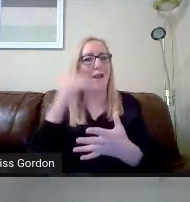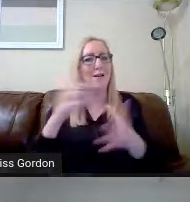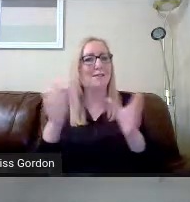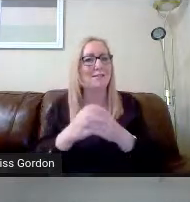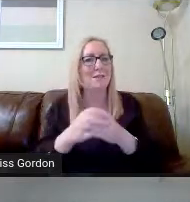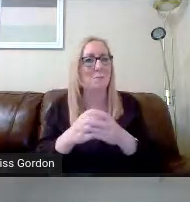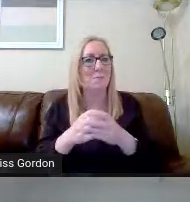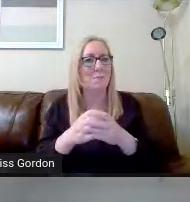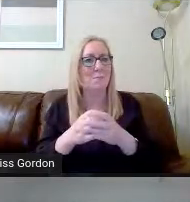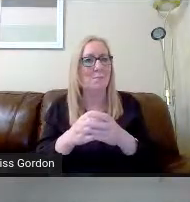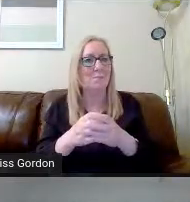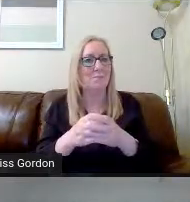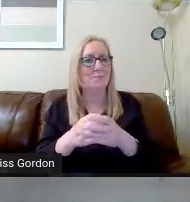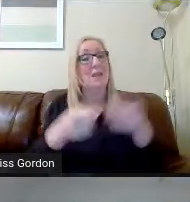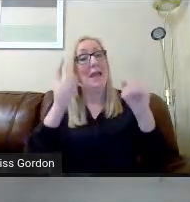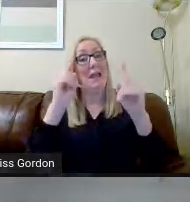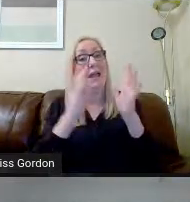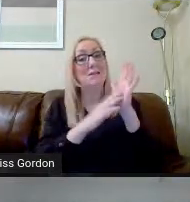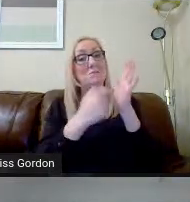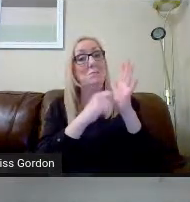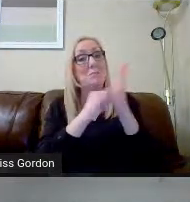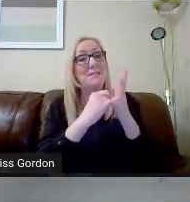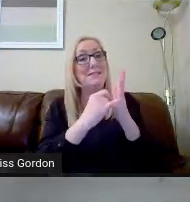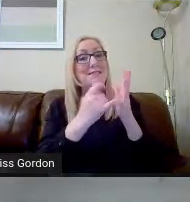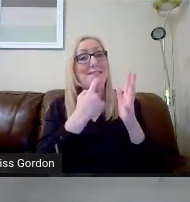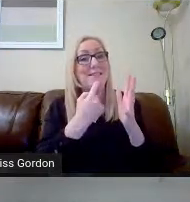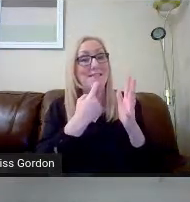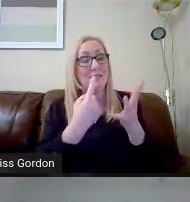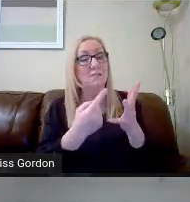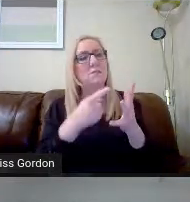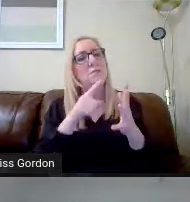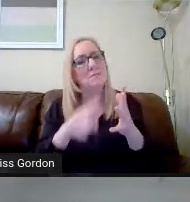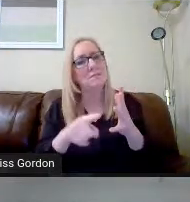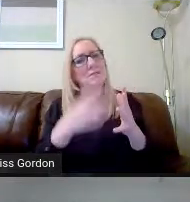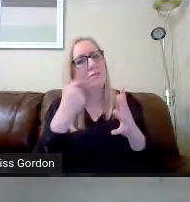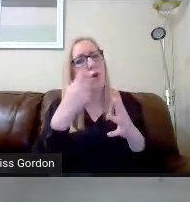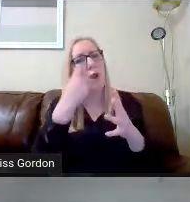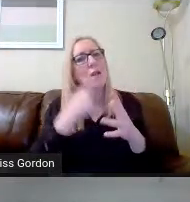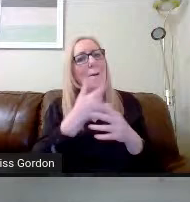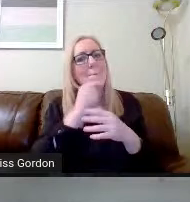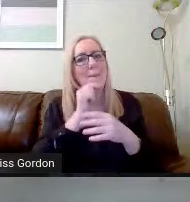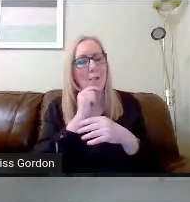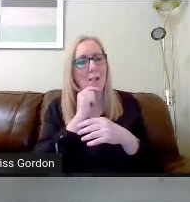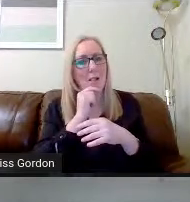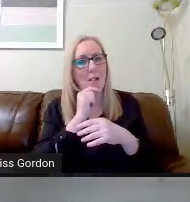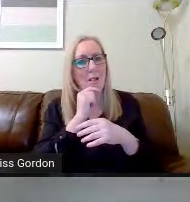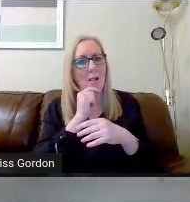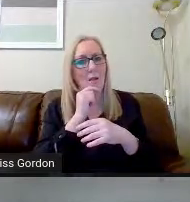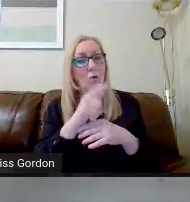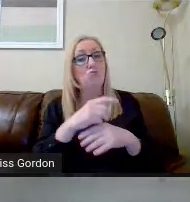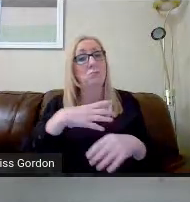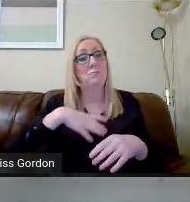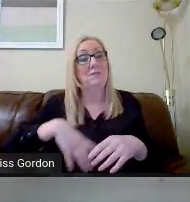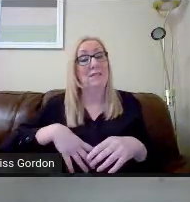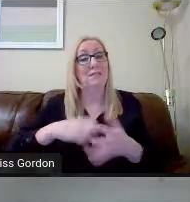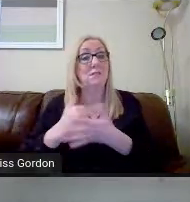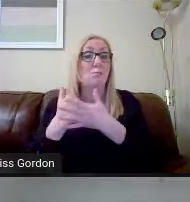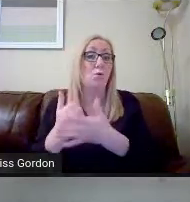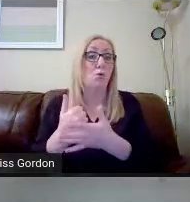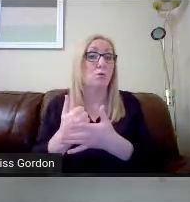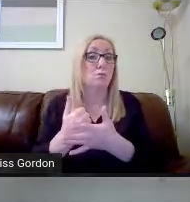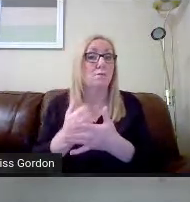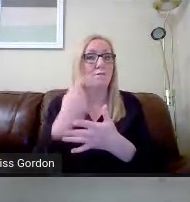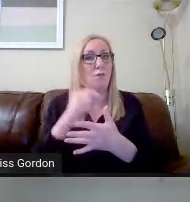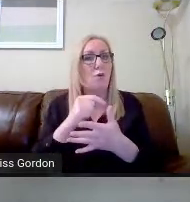Mrs Steele. And it's for those young pupils, or those young people who would require support in terms of